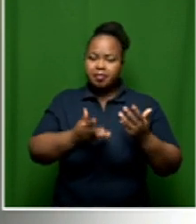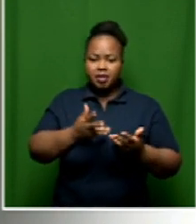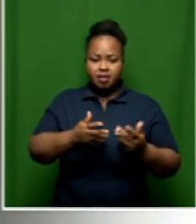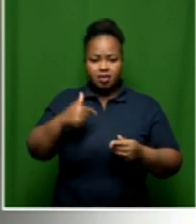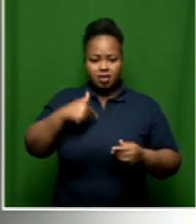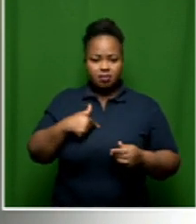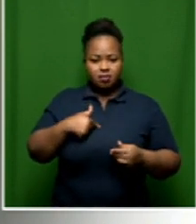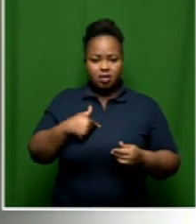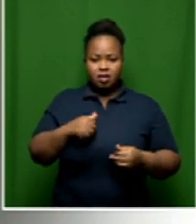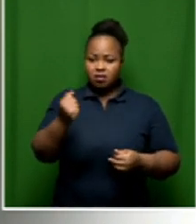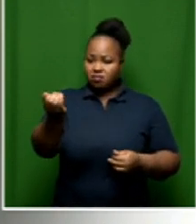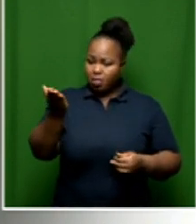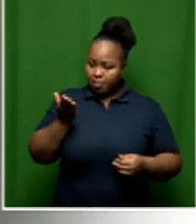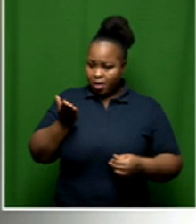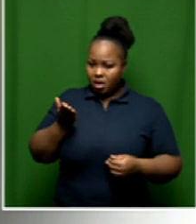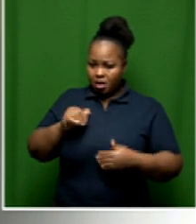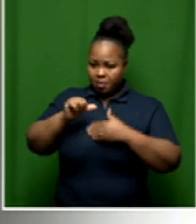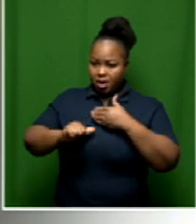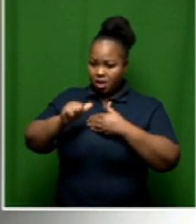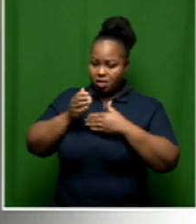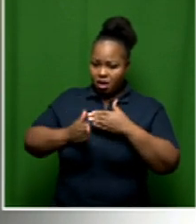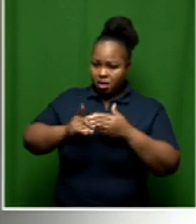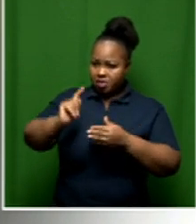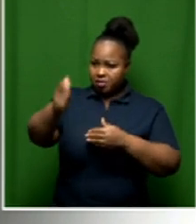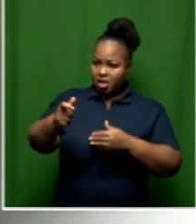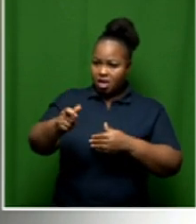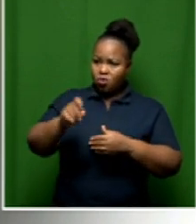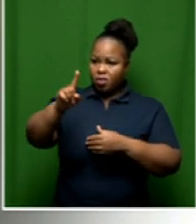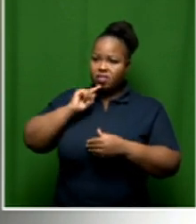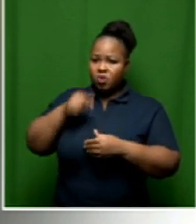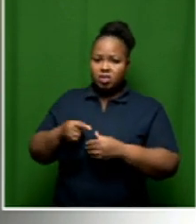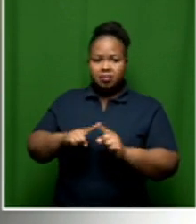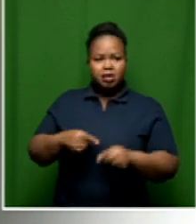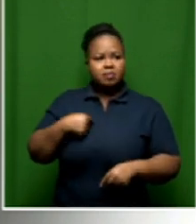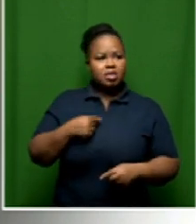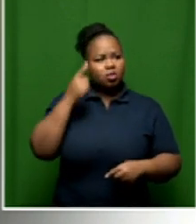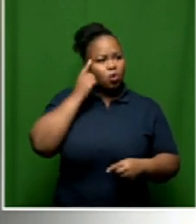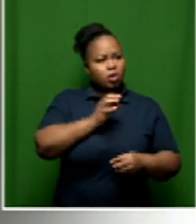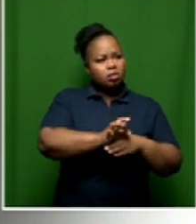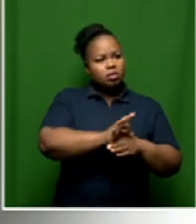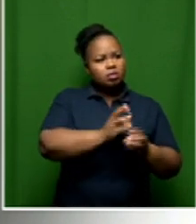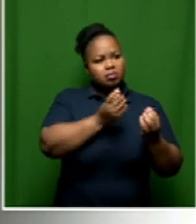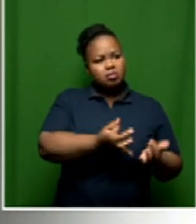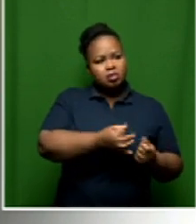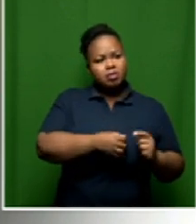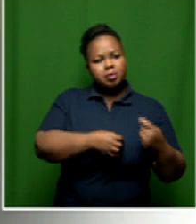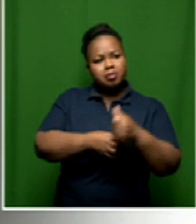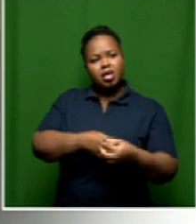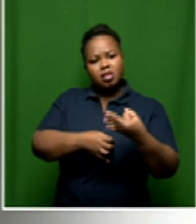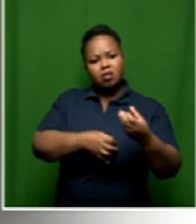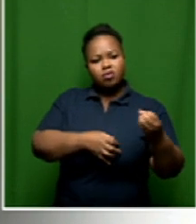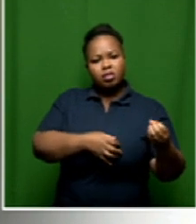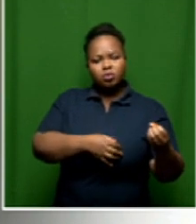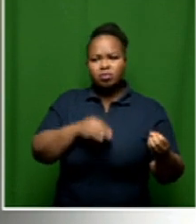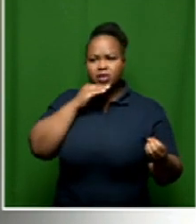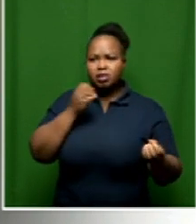I am given a bill of 1,000 and I only have 300 rents, then I'm sitting with two things. The debt to